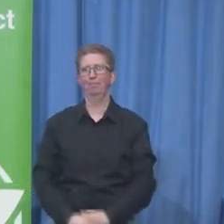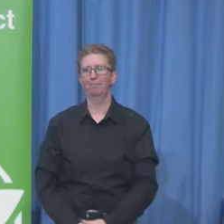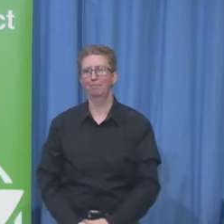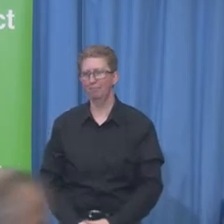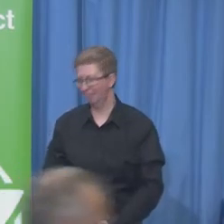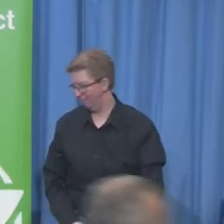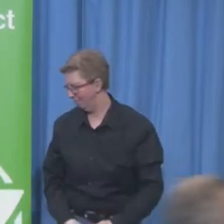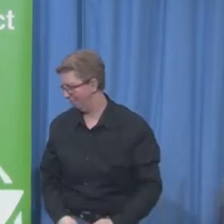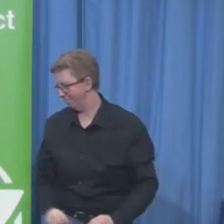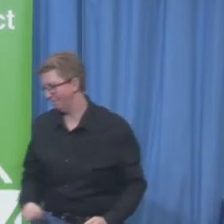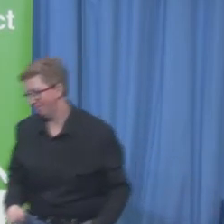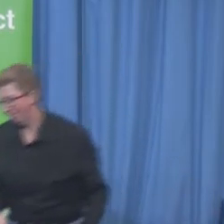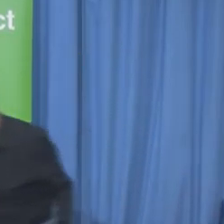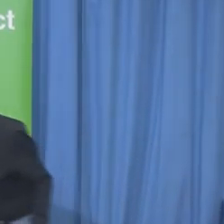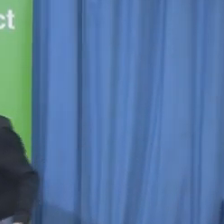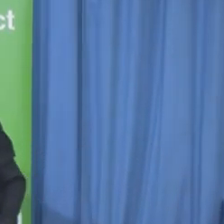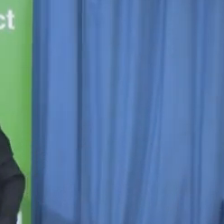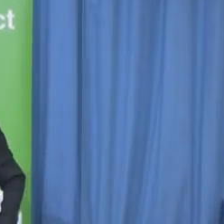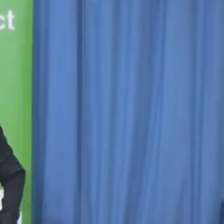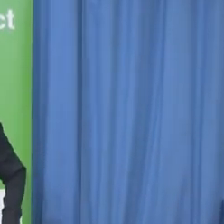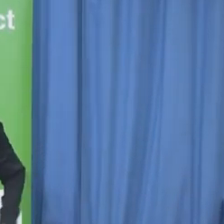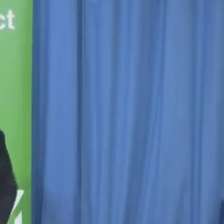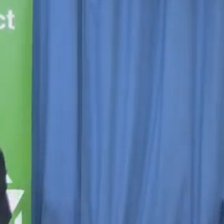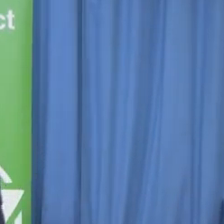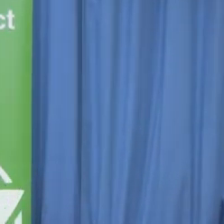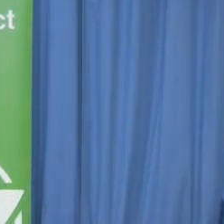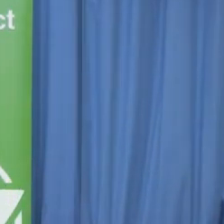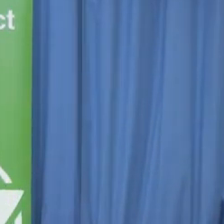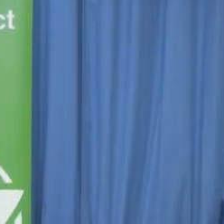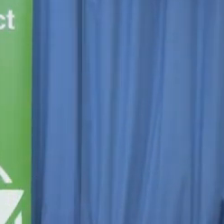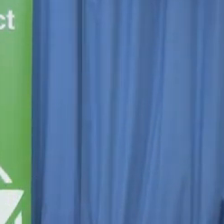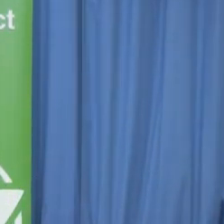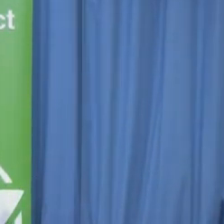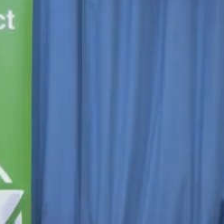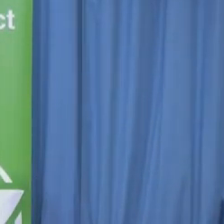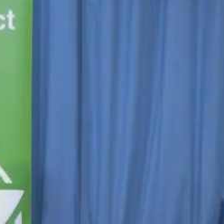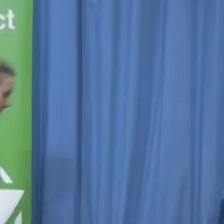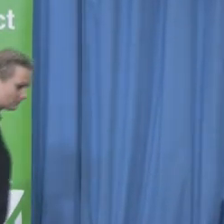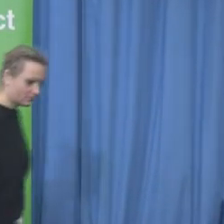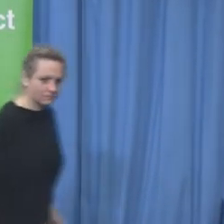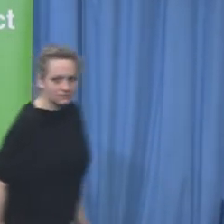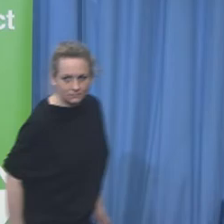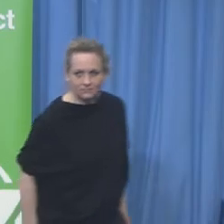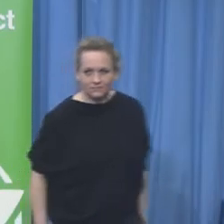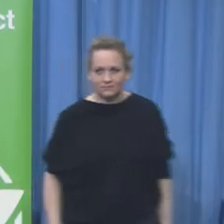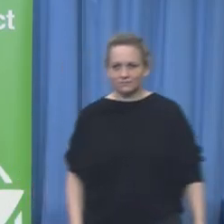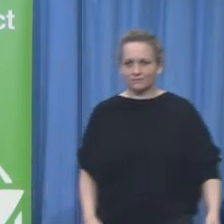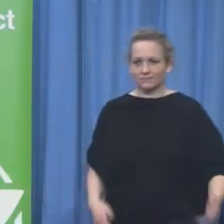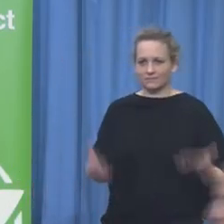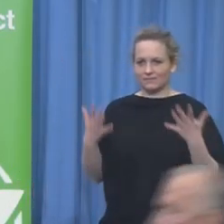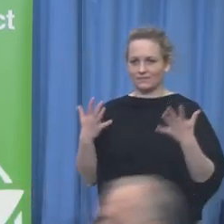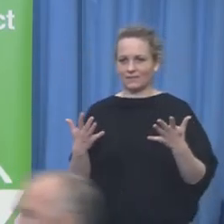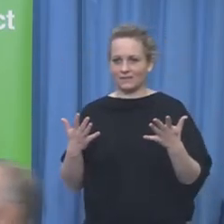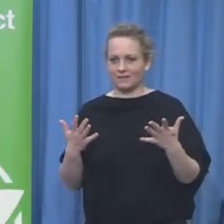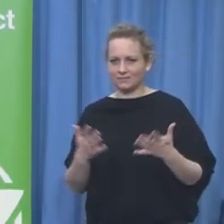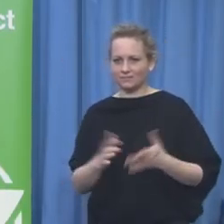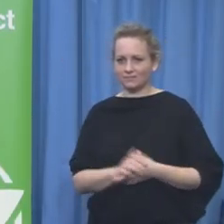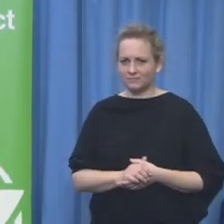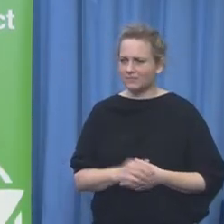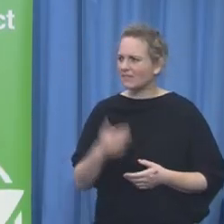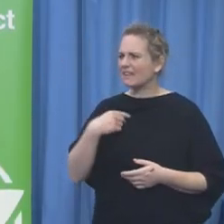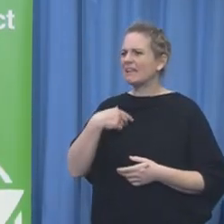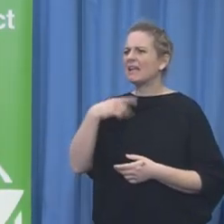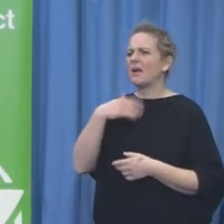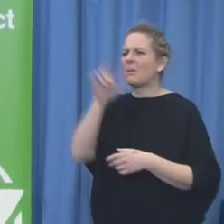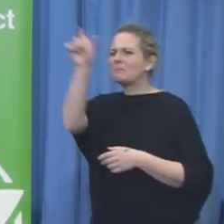Thank you. Patrick, you wouldn't come back here just for a quick question, would you? Sure. Thank you. See, he's great,